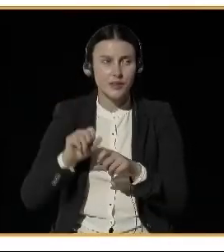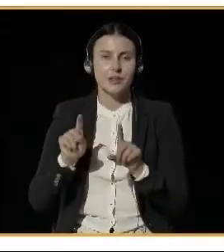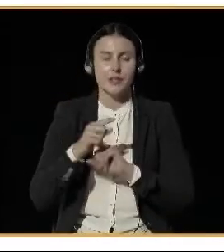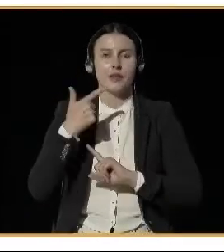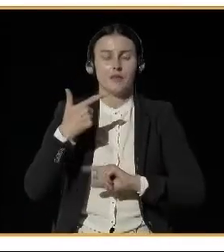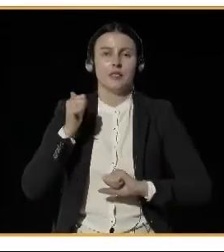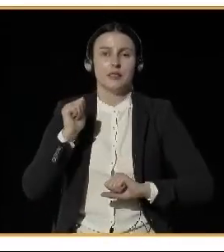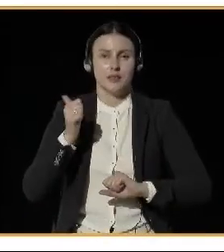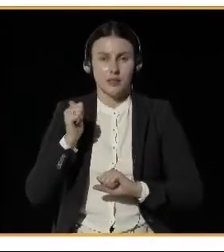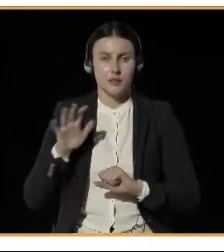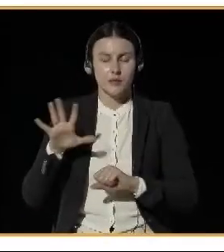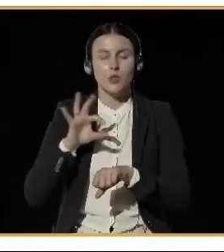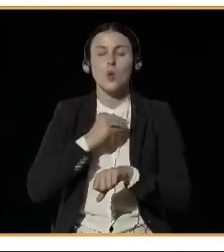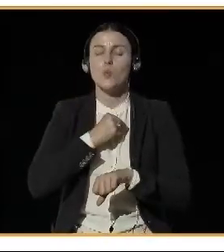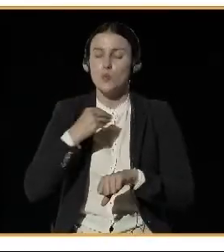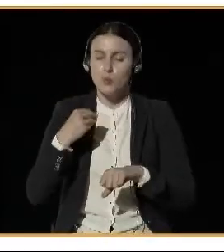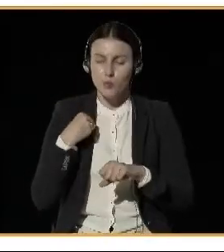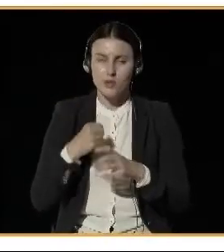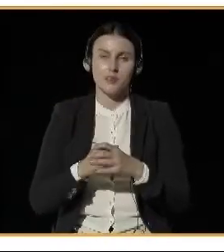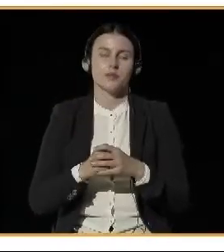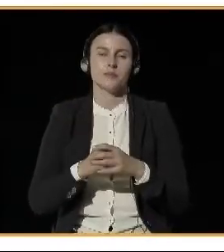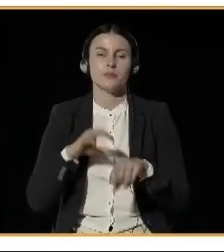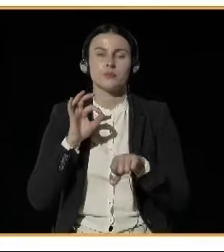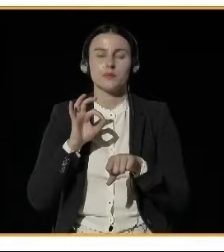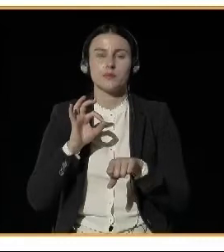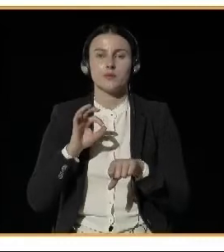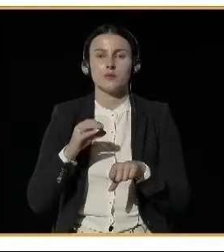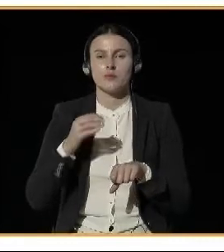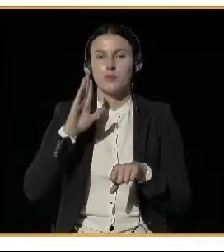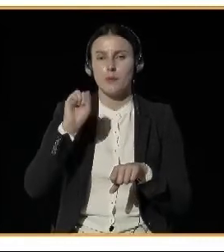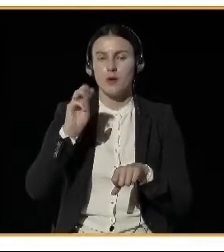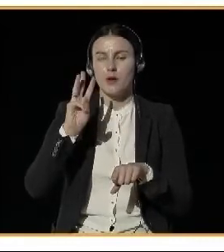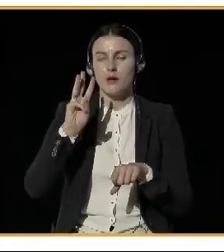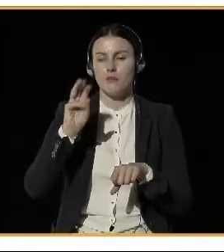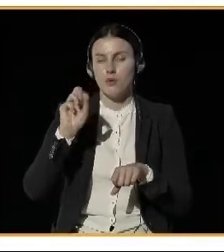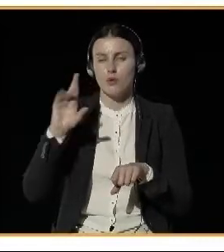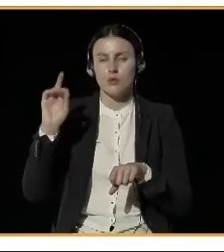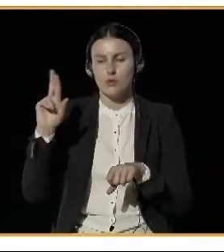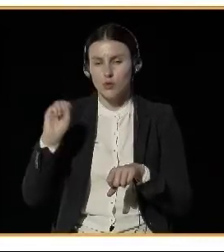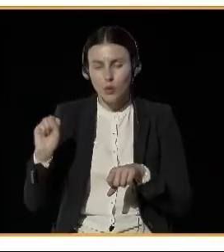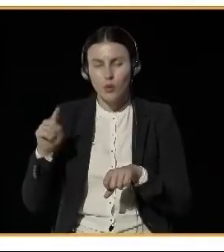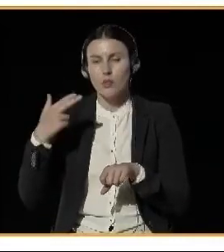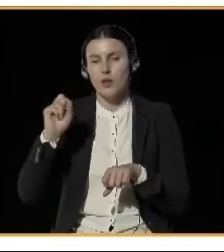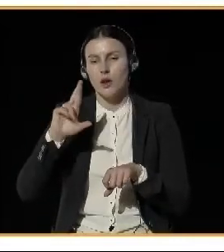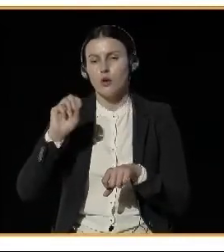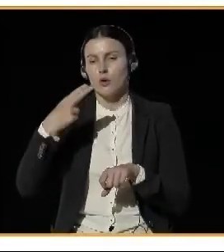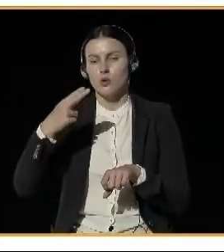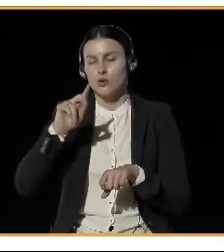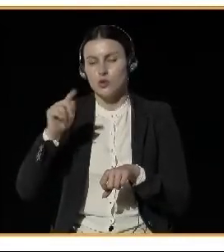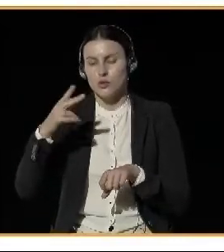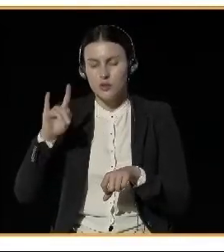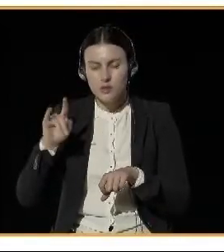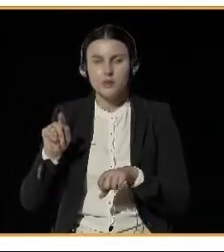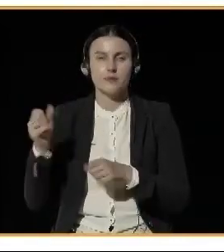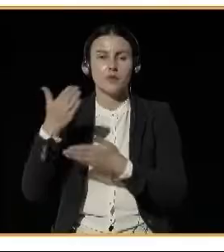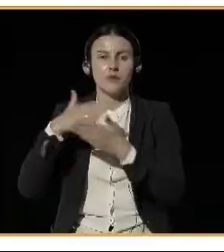Dr. Magdalena Baborska-Narożny from the Faculty of the Architecture and also